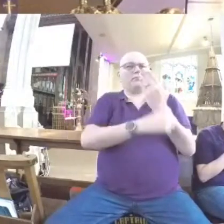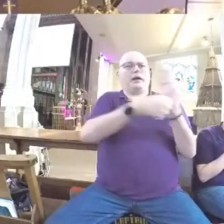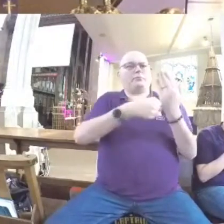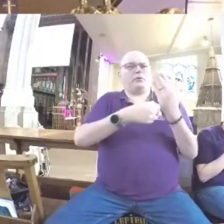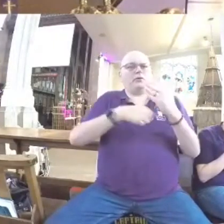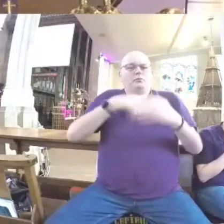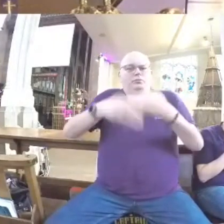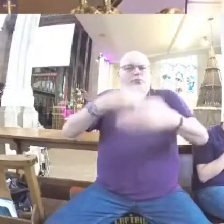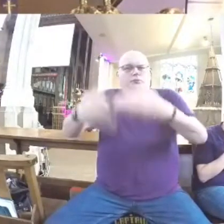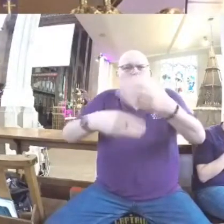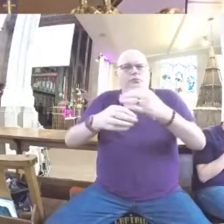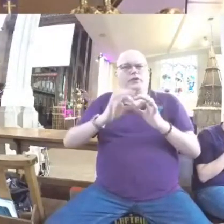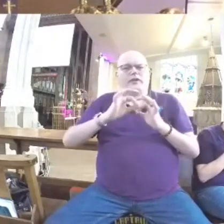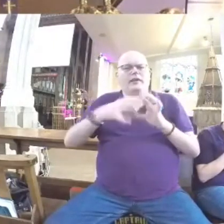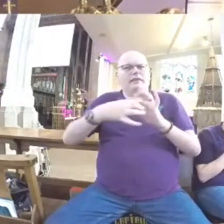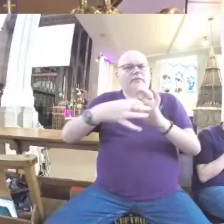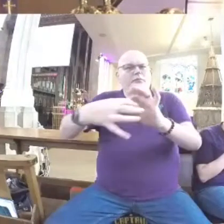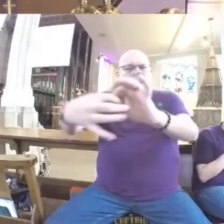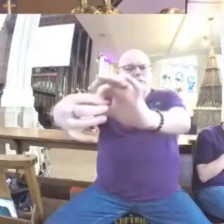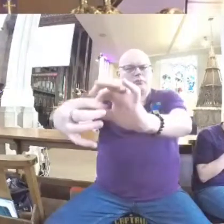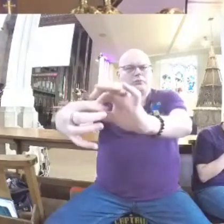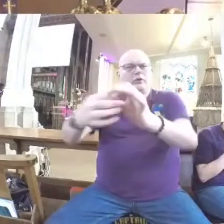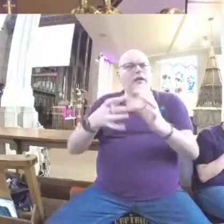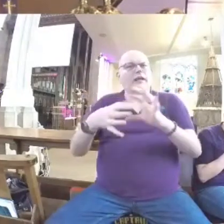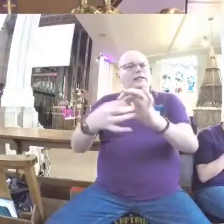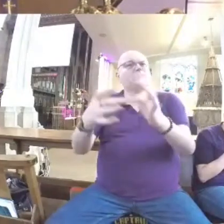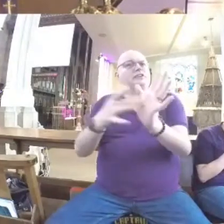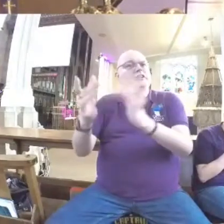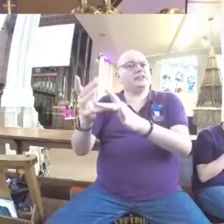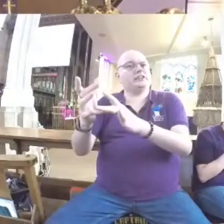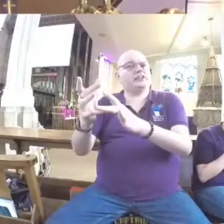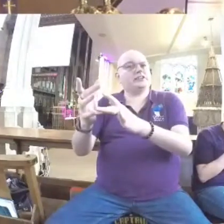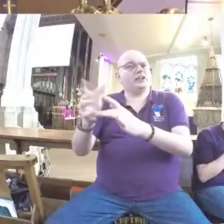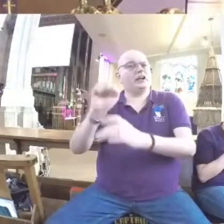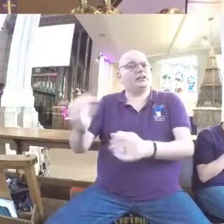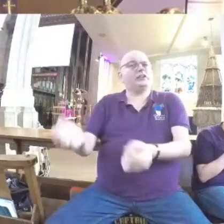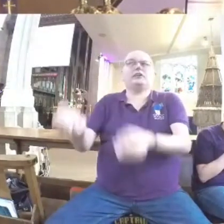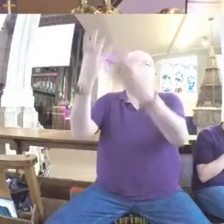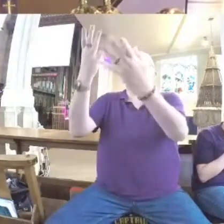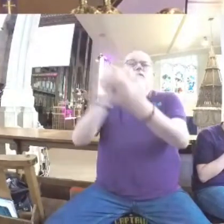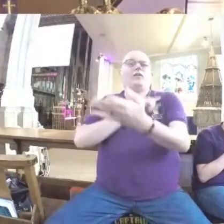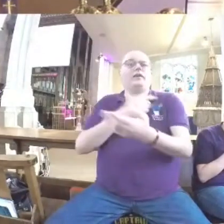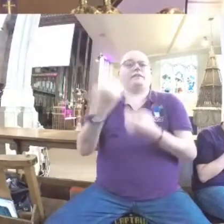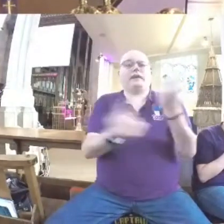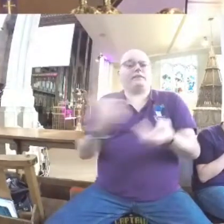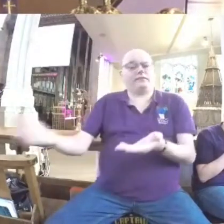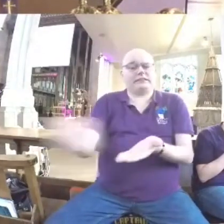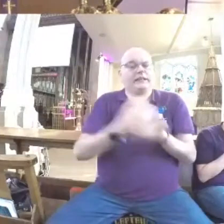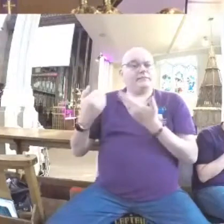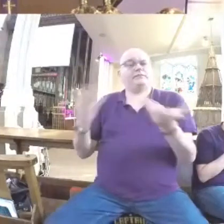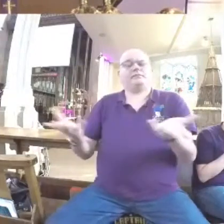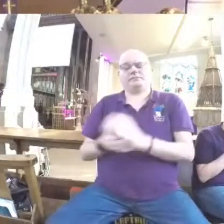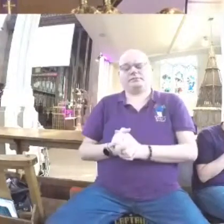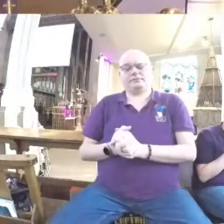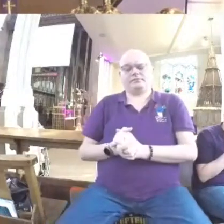By this, they mean that the Bible's theme is Jesus Christ and his sacrifice for the redemption of mankind. They go on to explain